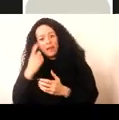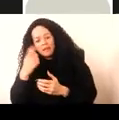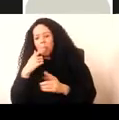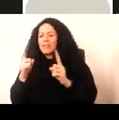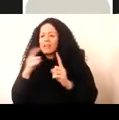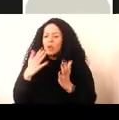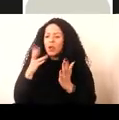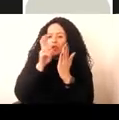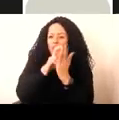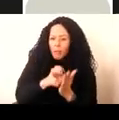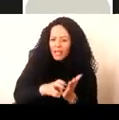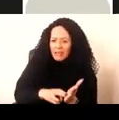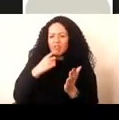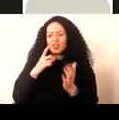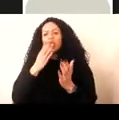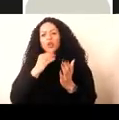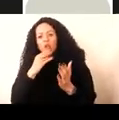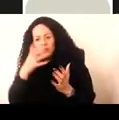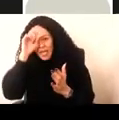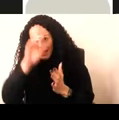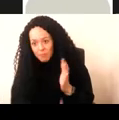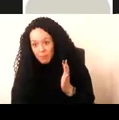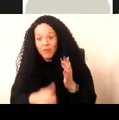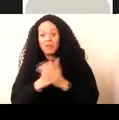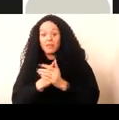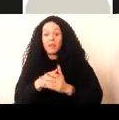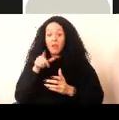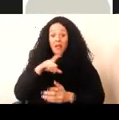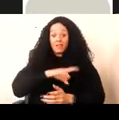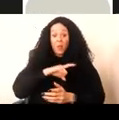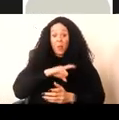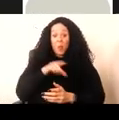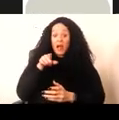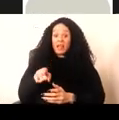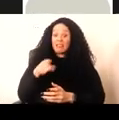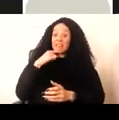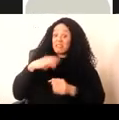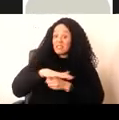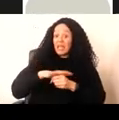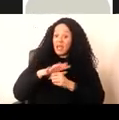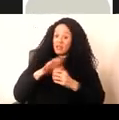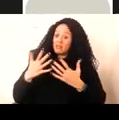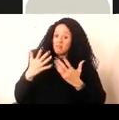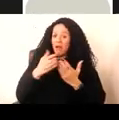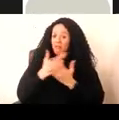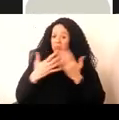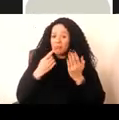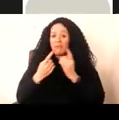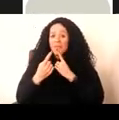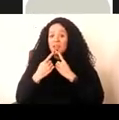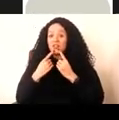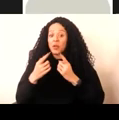and user experience. The case studies make this case so richly. And of course, the social, political and making